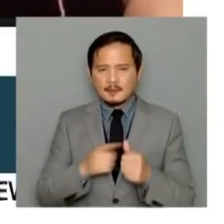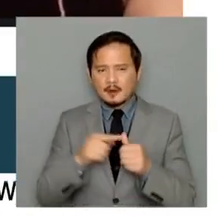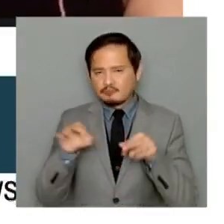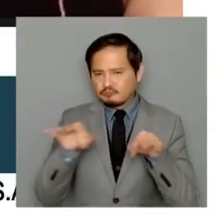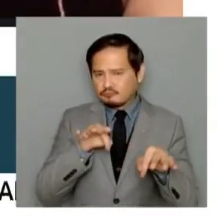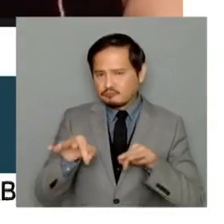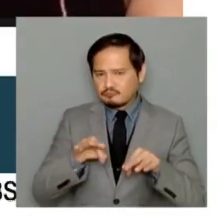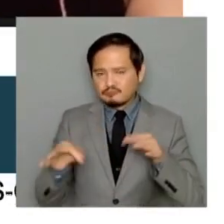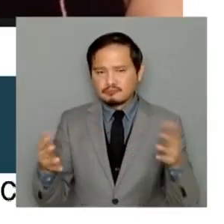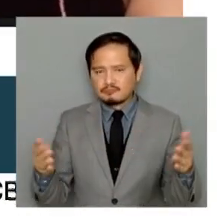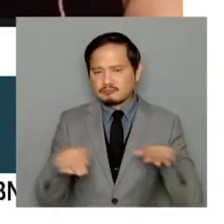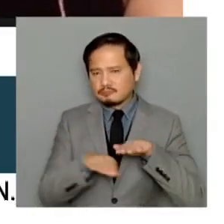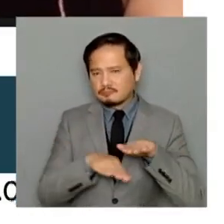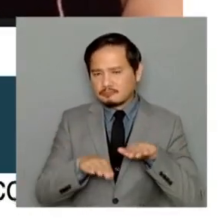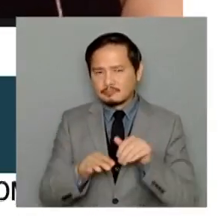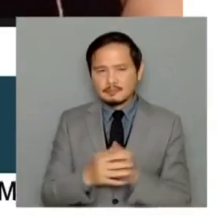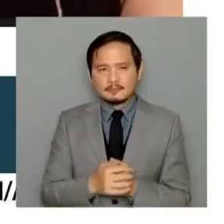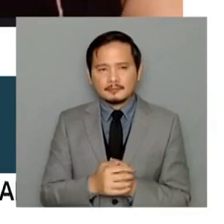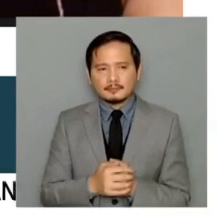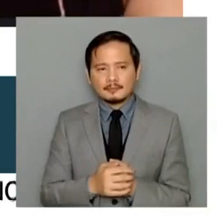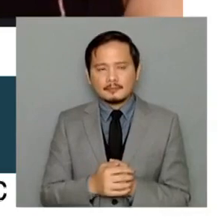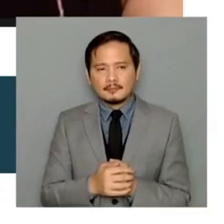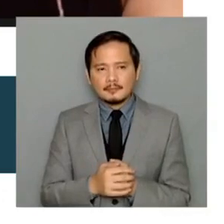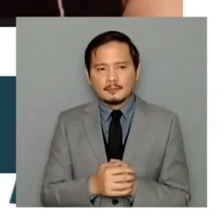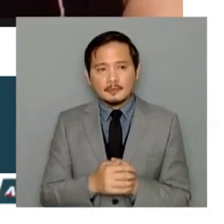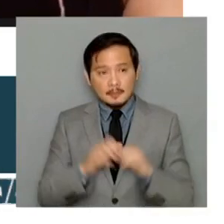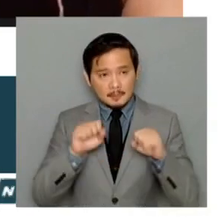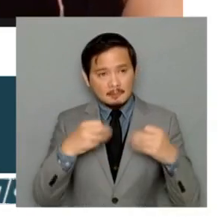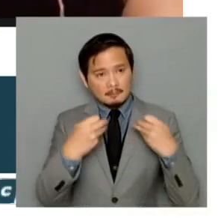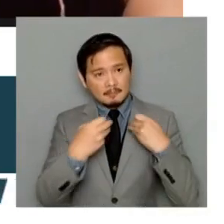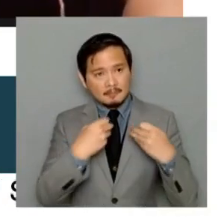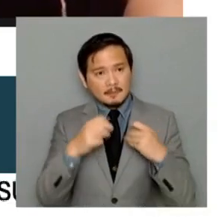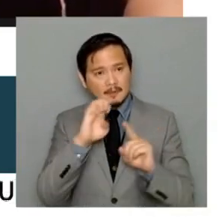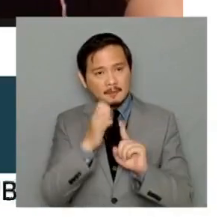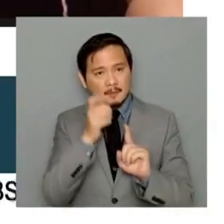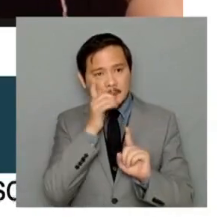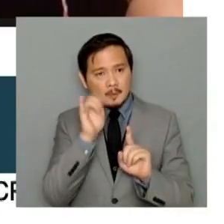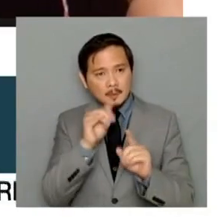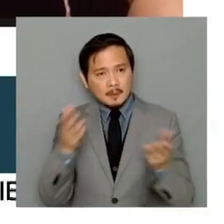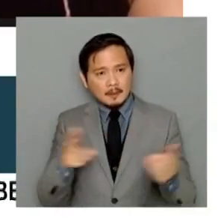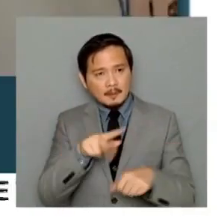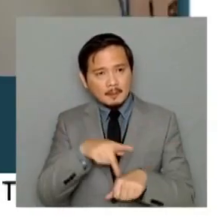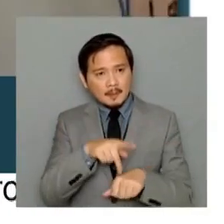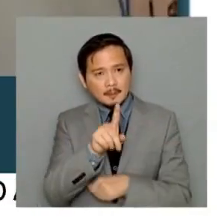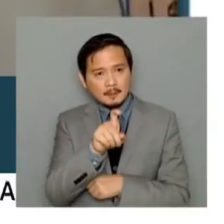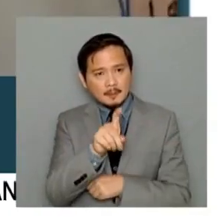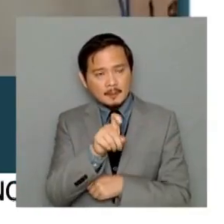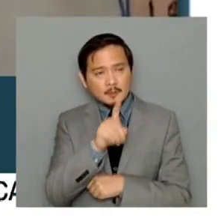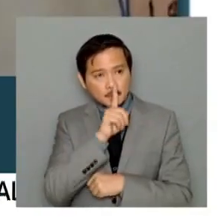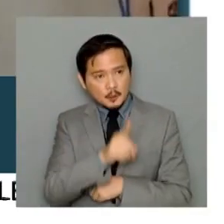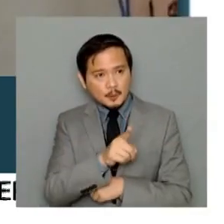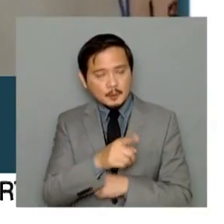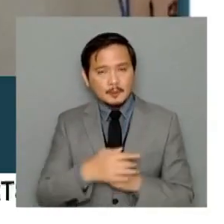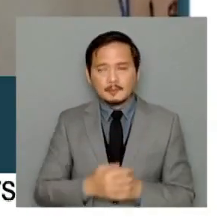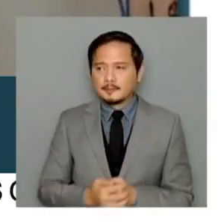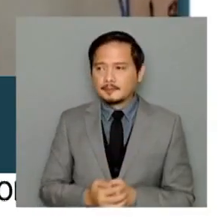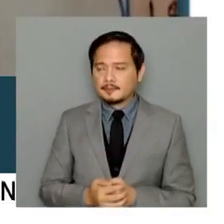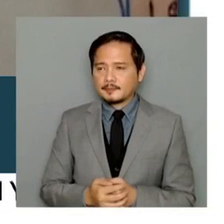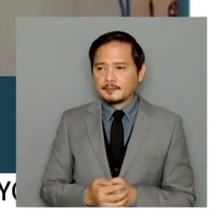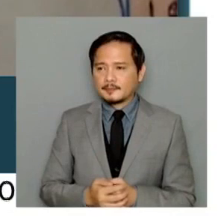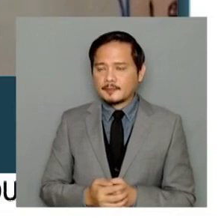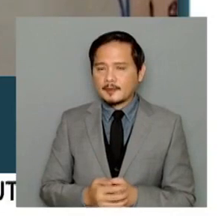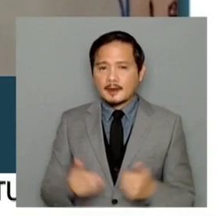you is the true state of the environment as we speak, Leon? So we're going into the new administration